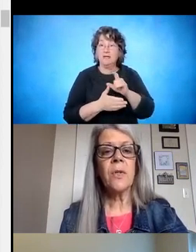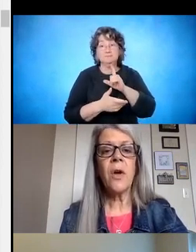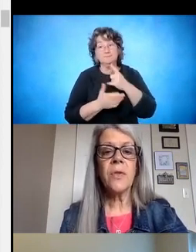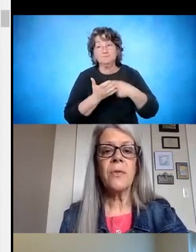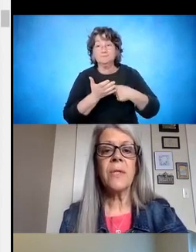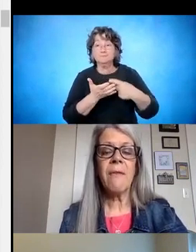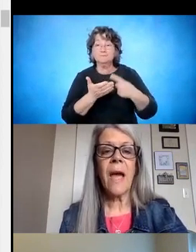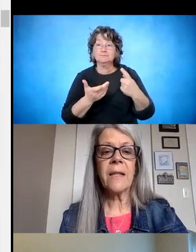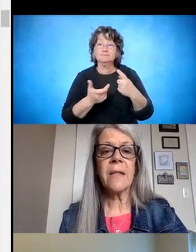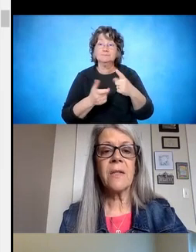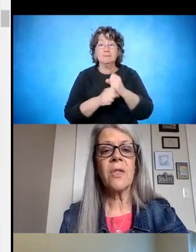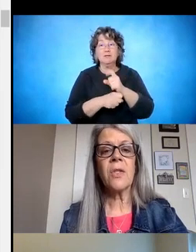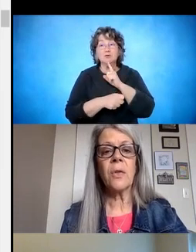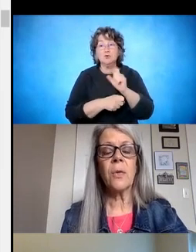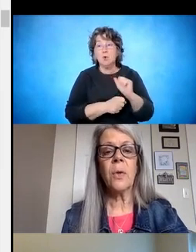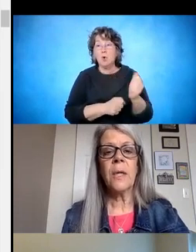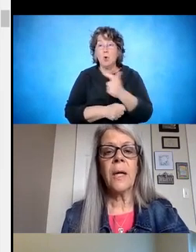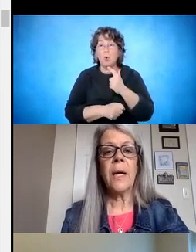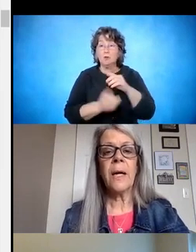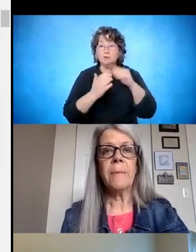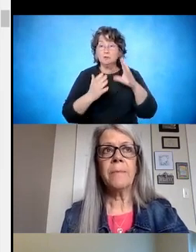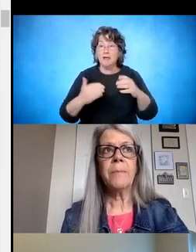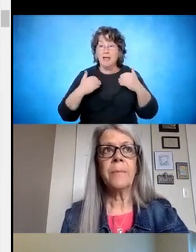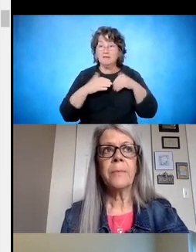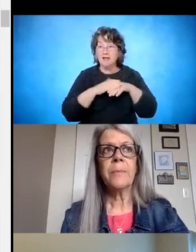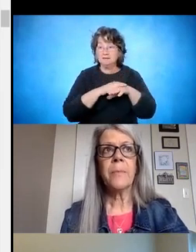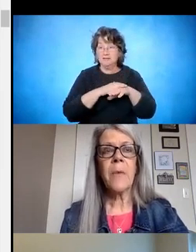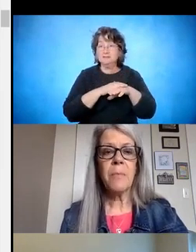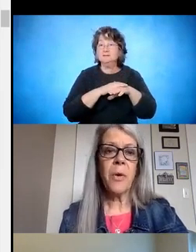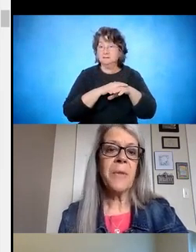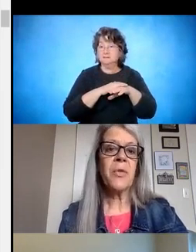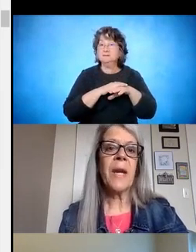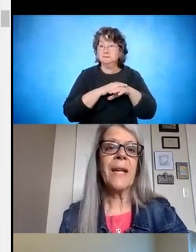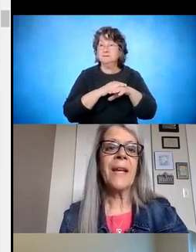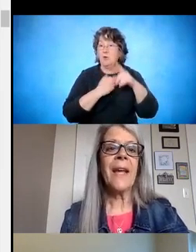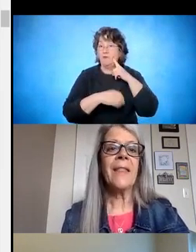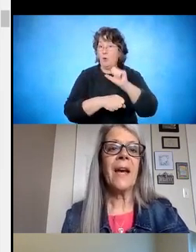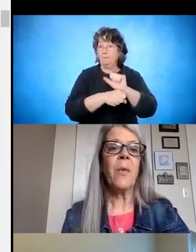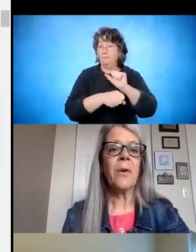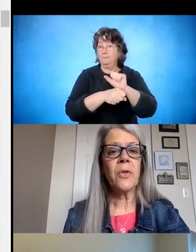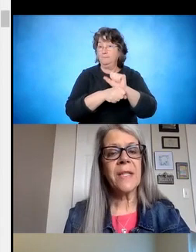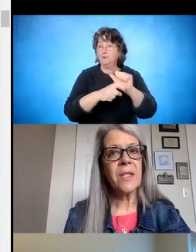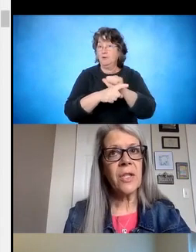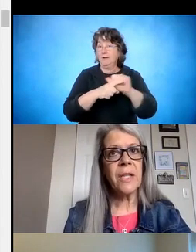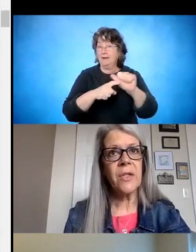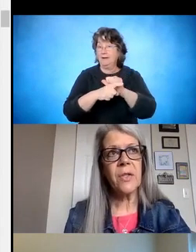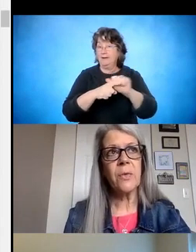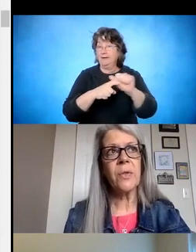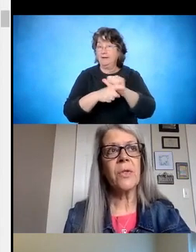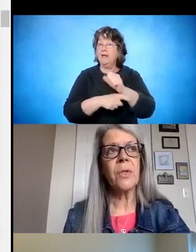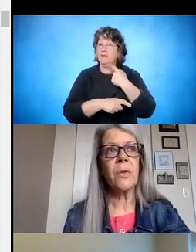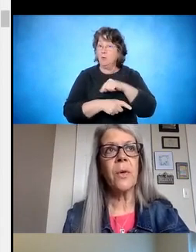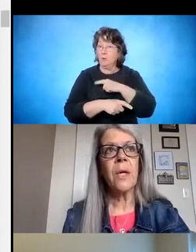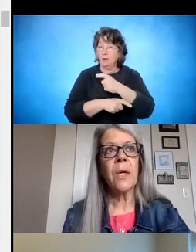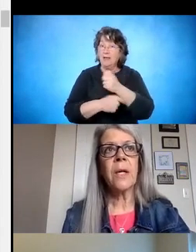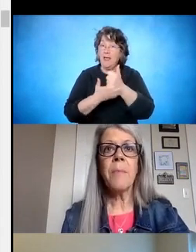student, all students have access to employment training and that we're transitioning students